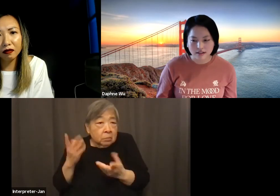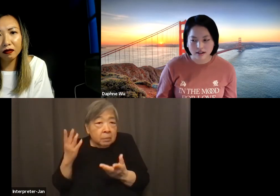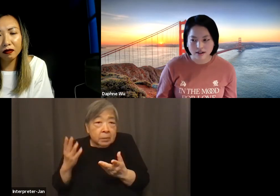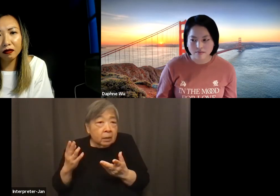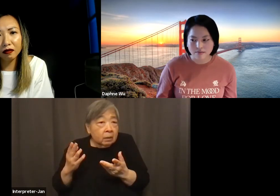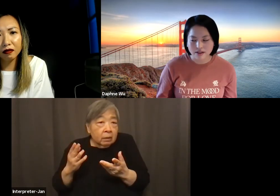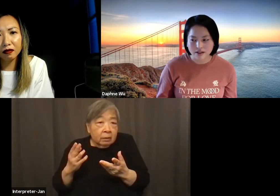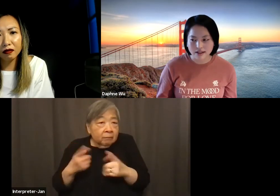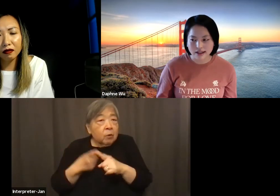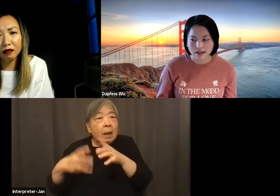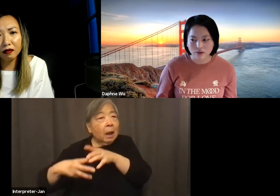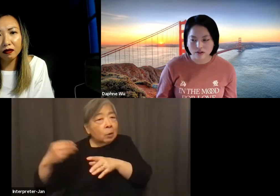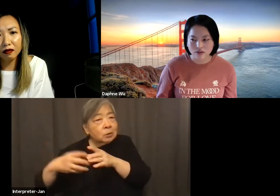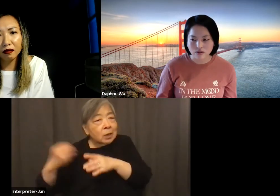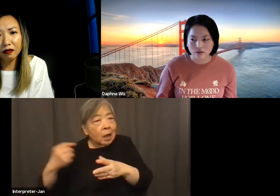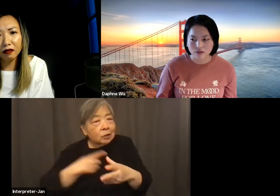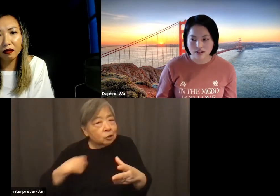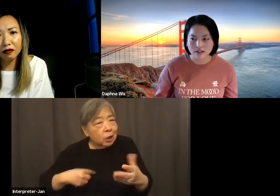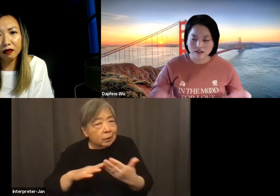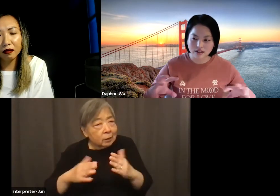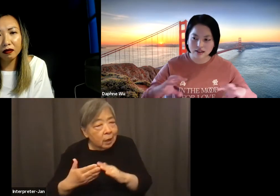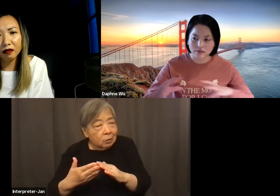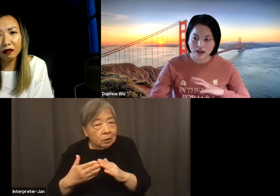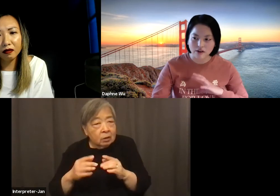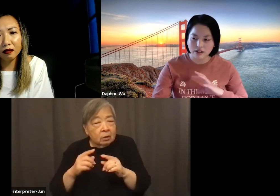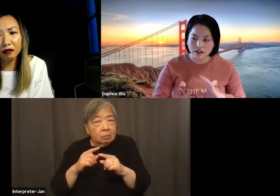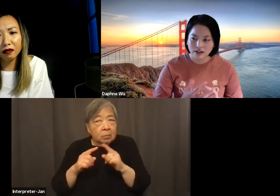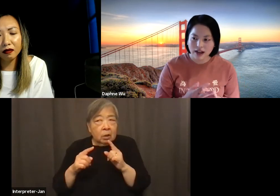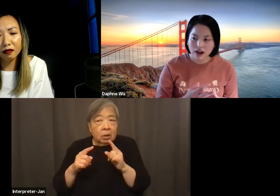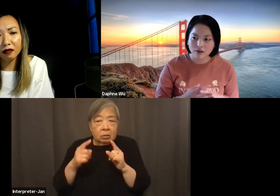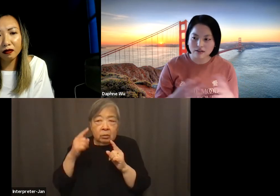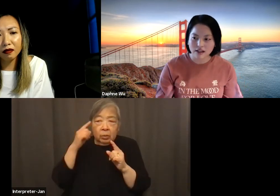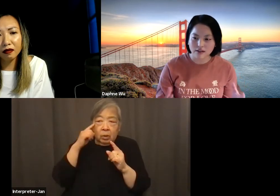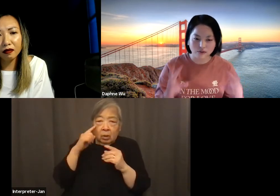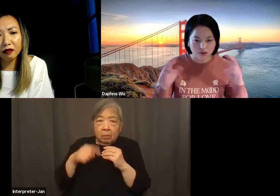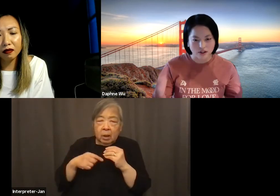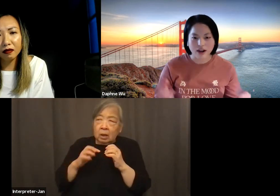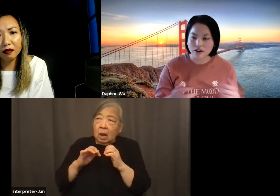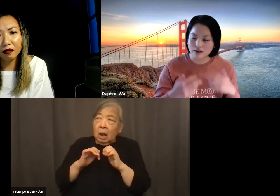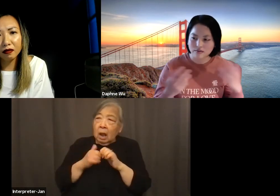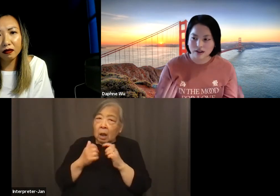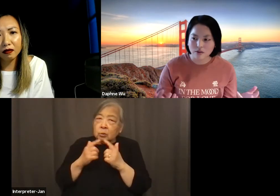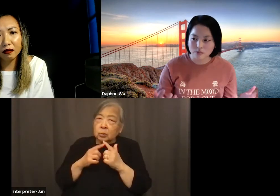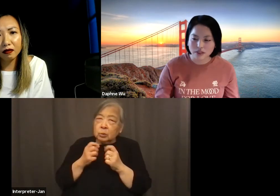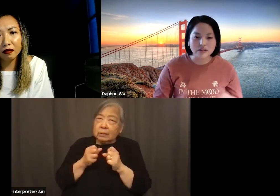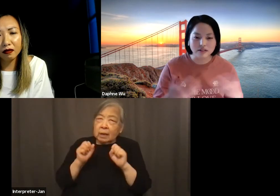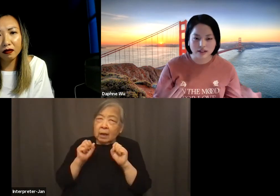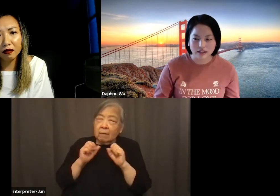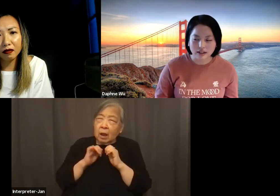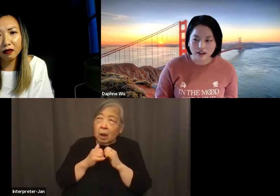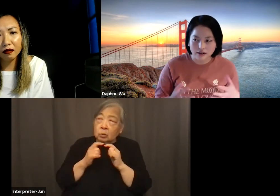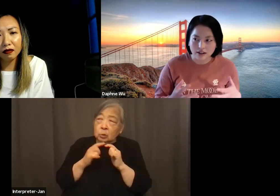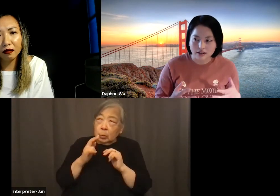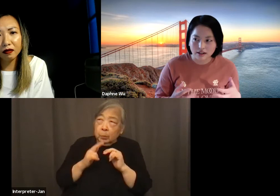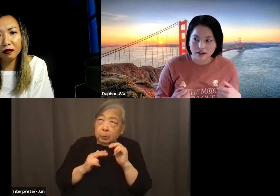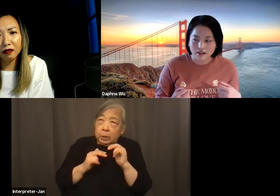in order to to think about how to save or, you know, how to how to build and